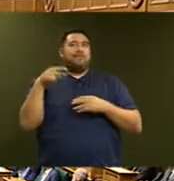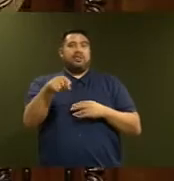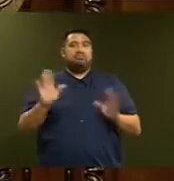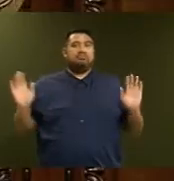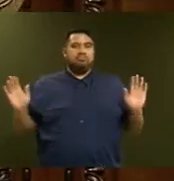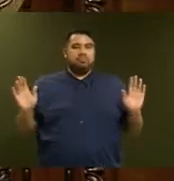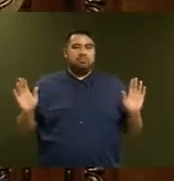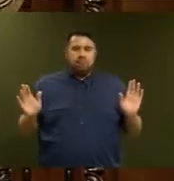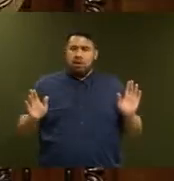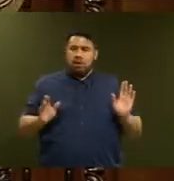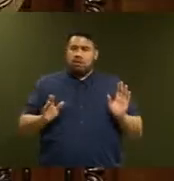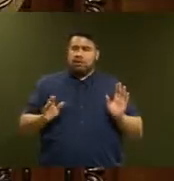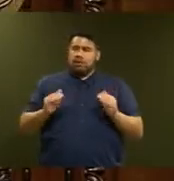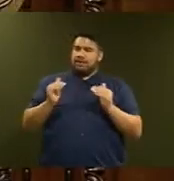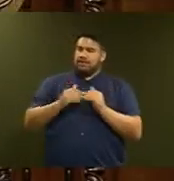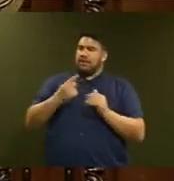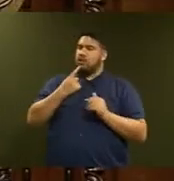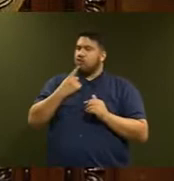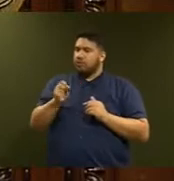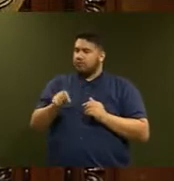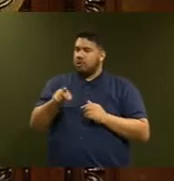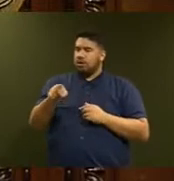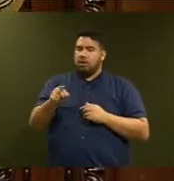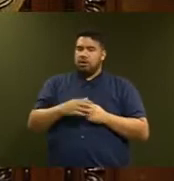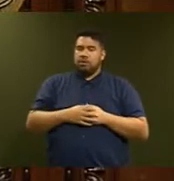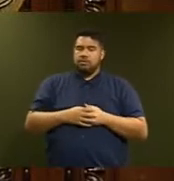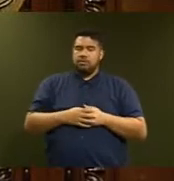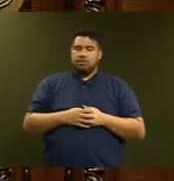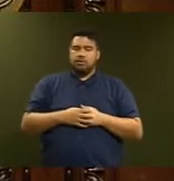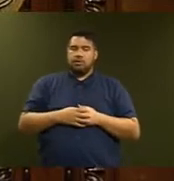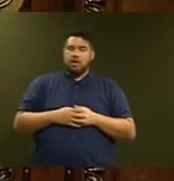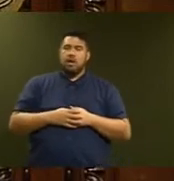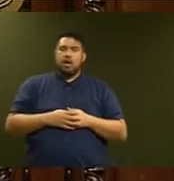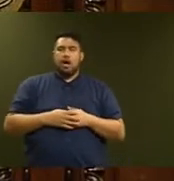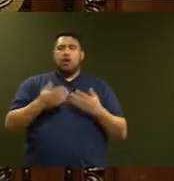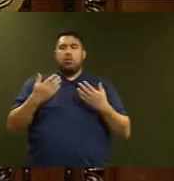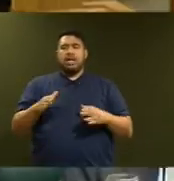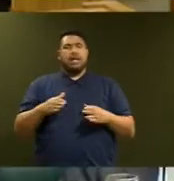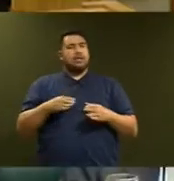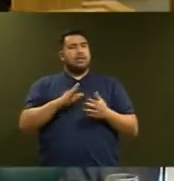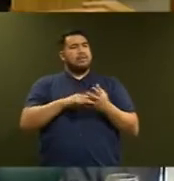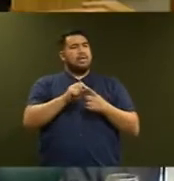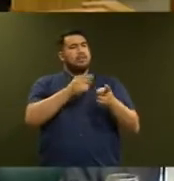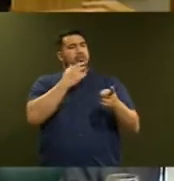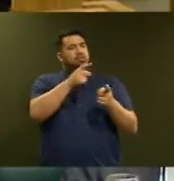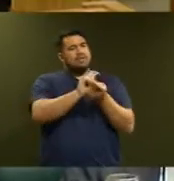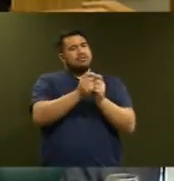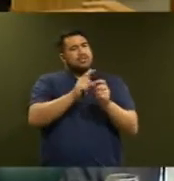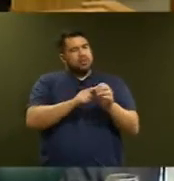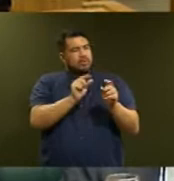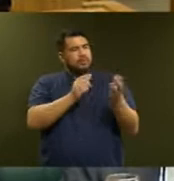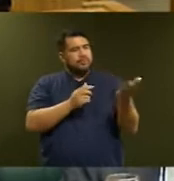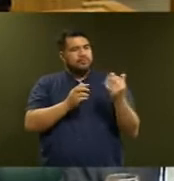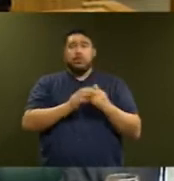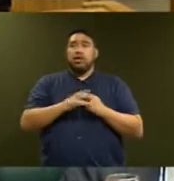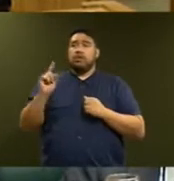That's a fair comment. I apologise. for letting the question around. I'll let the member rephrase the question. Has the Justice Minister